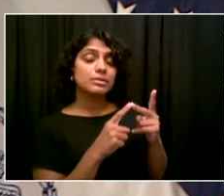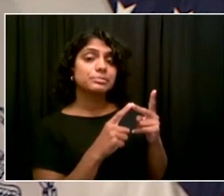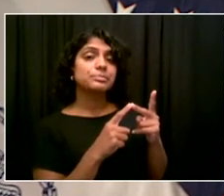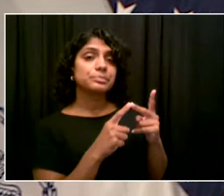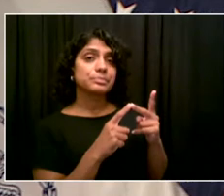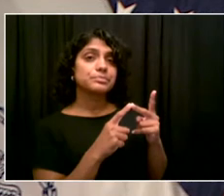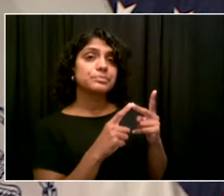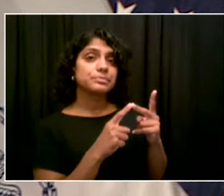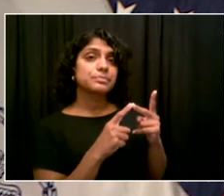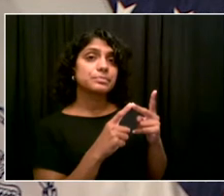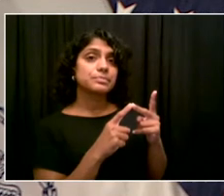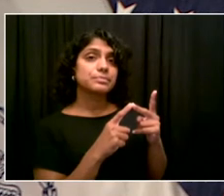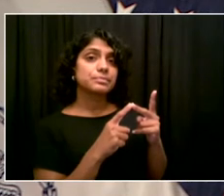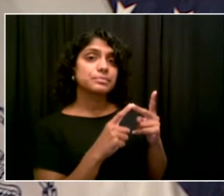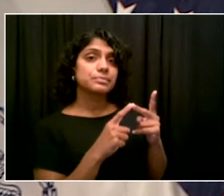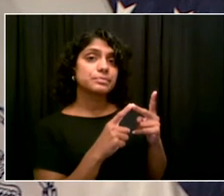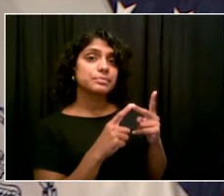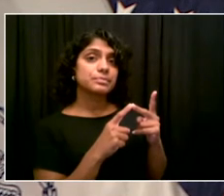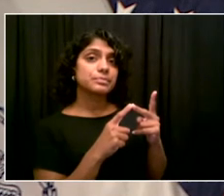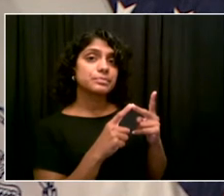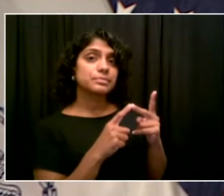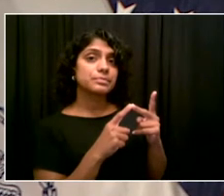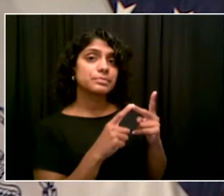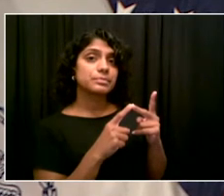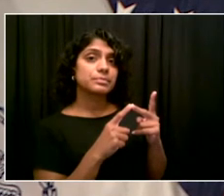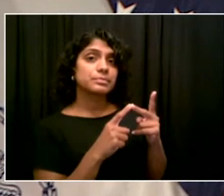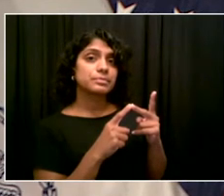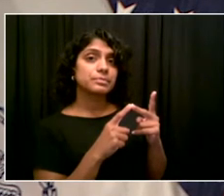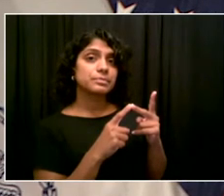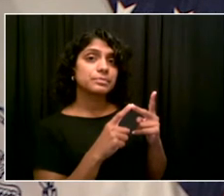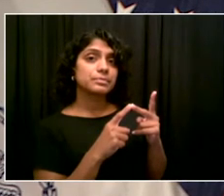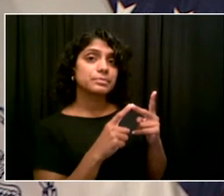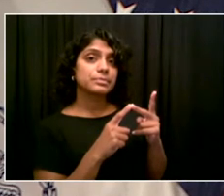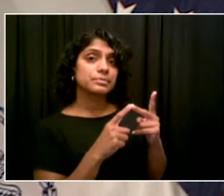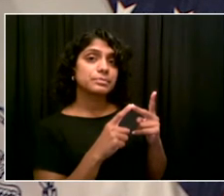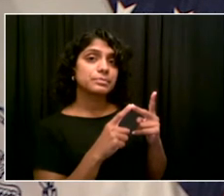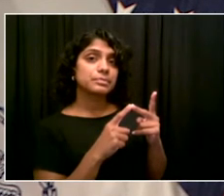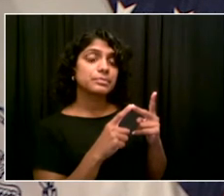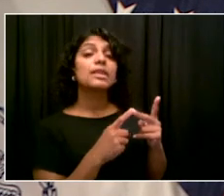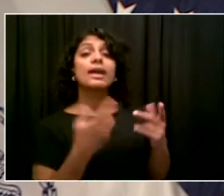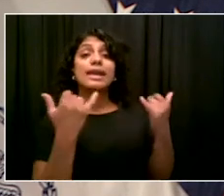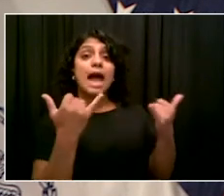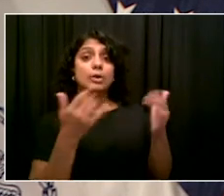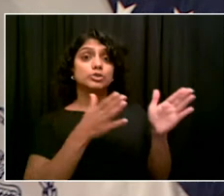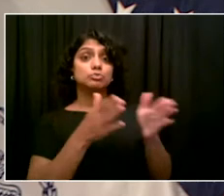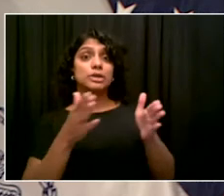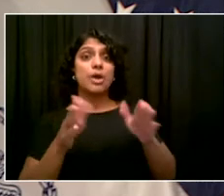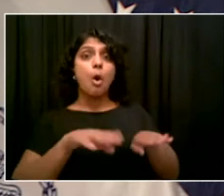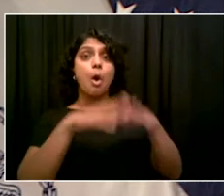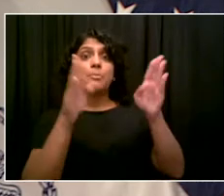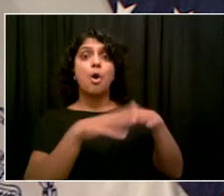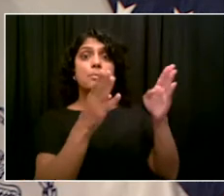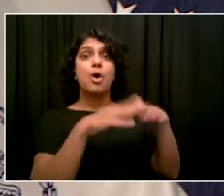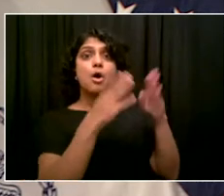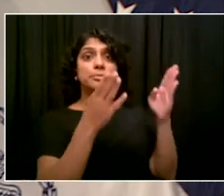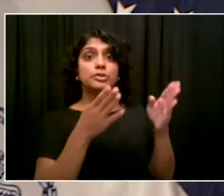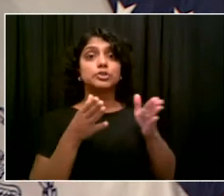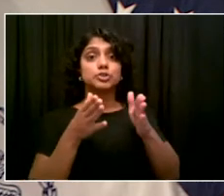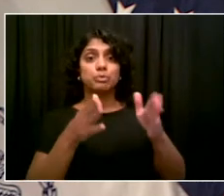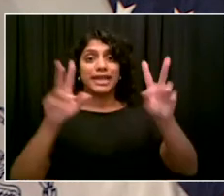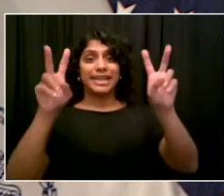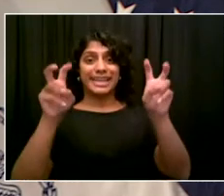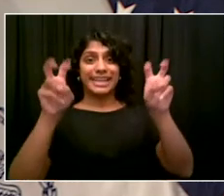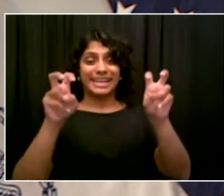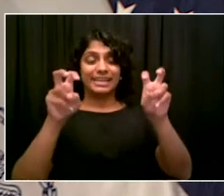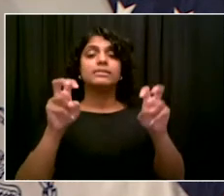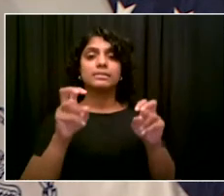about it all the time, 34th Avenue in Jackson Heights, the Fresh Air Fund, which provides low-income children with fun and recreation, which, as you would